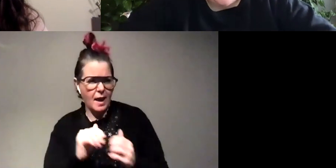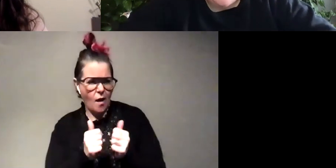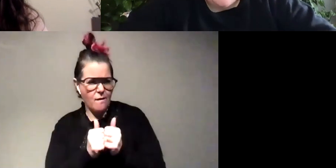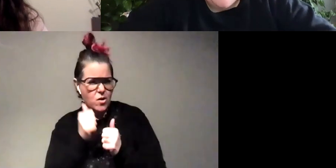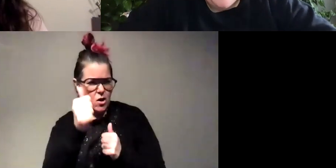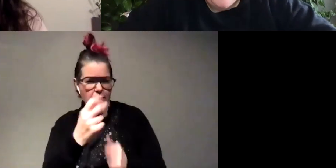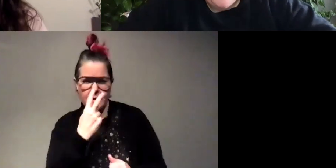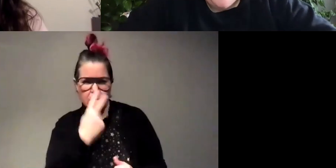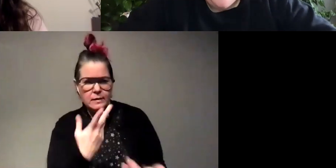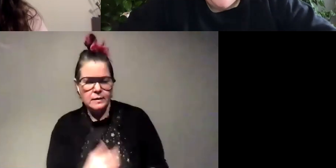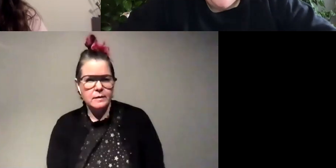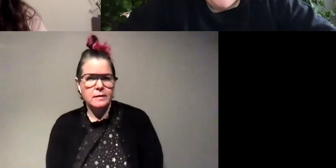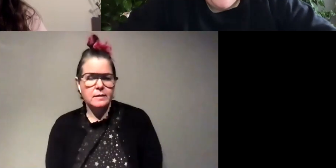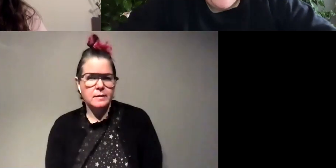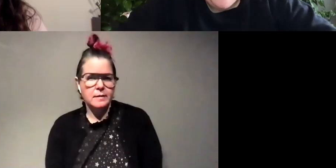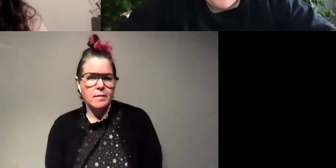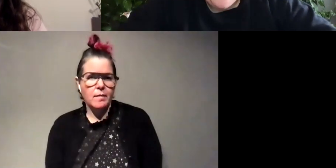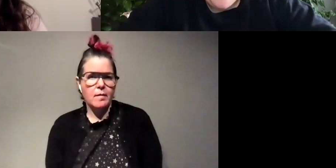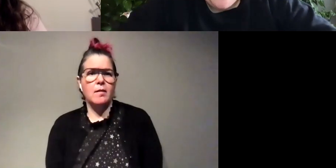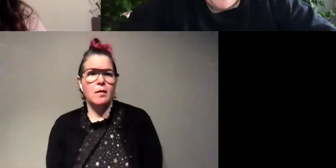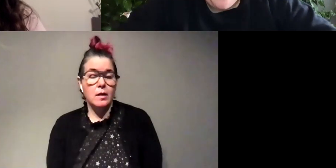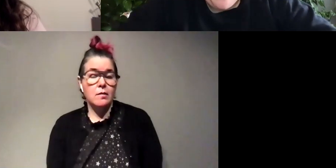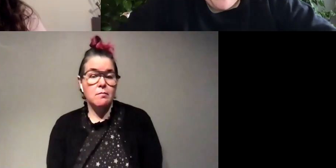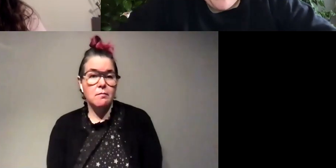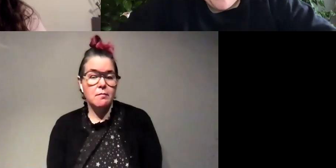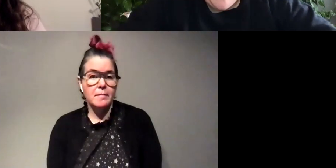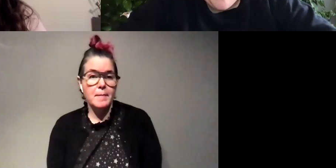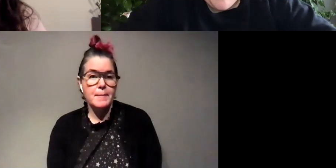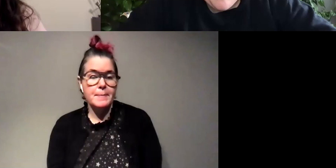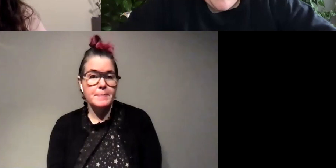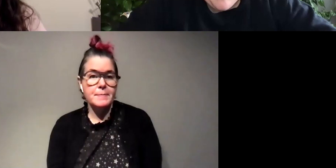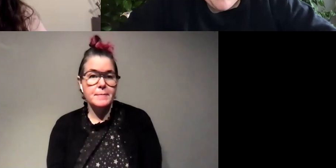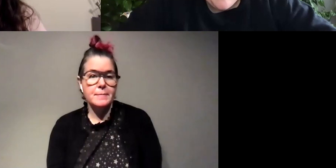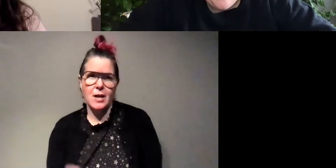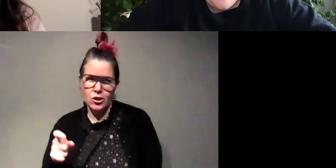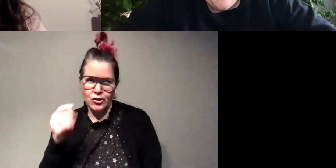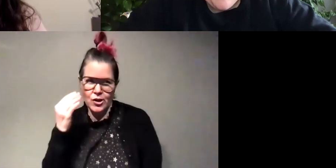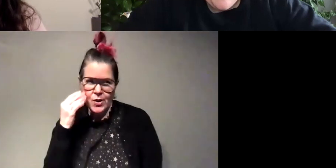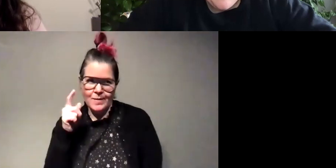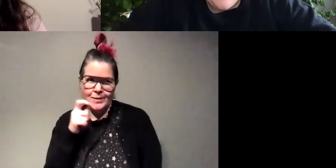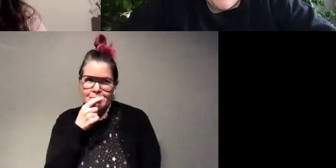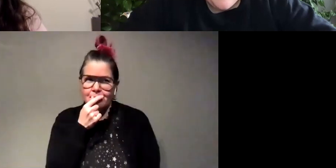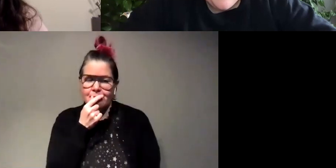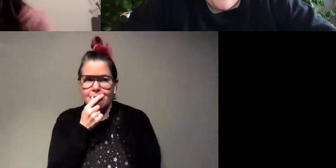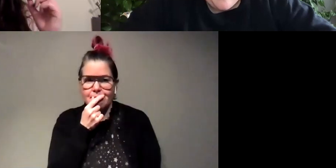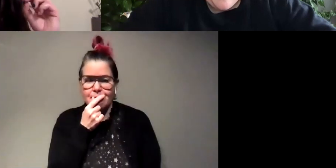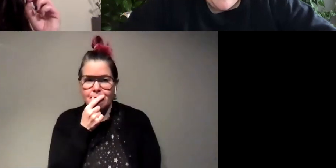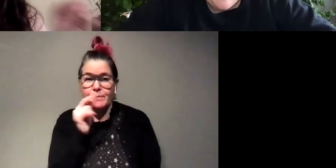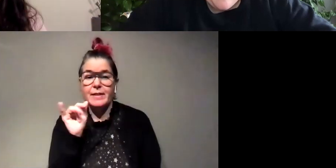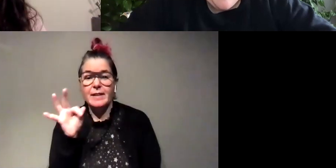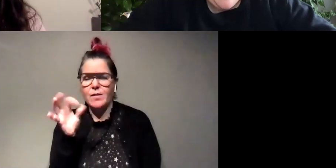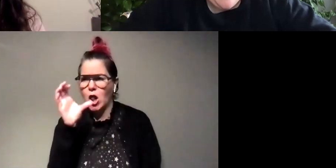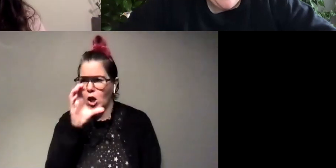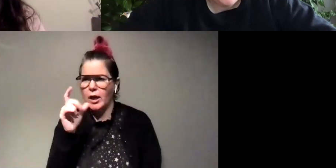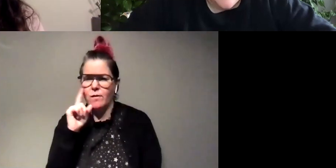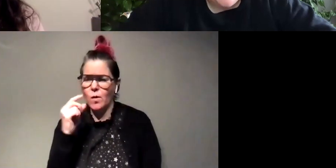oh um oh i should know this question so if they're looking for like the